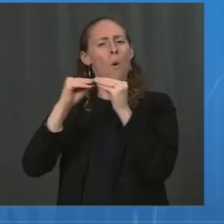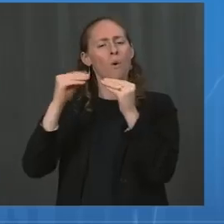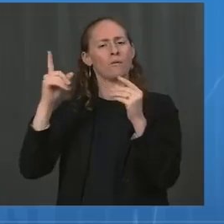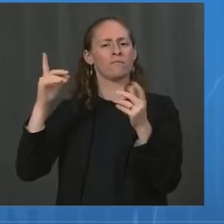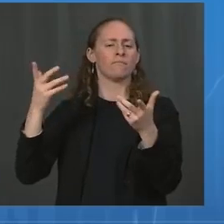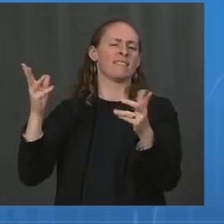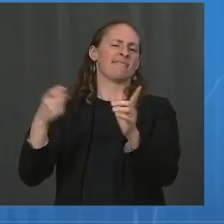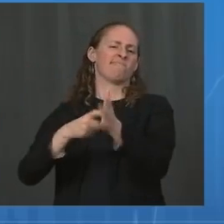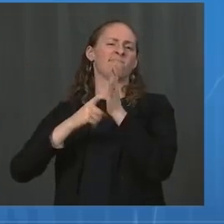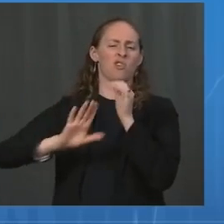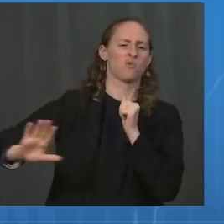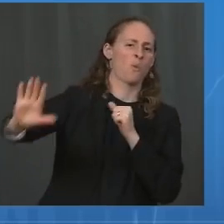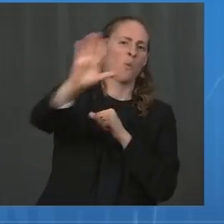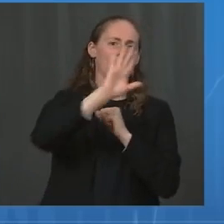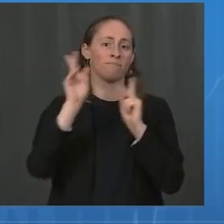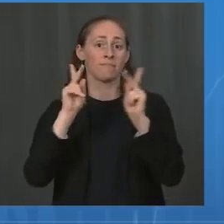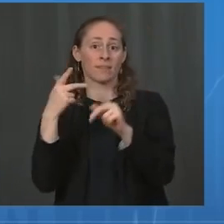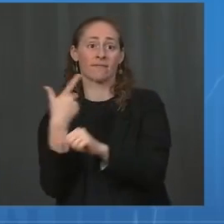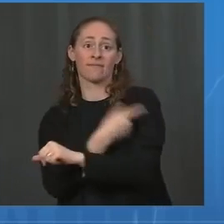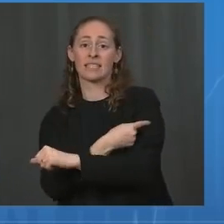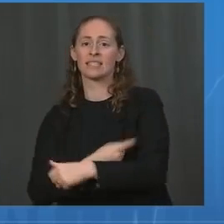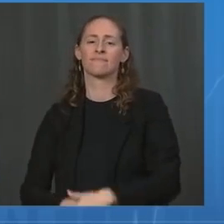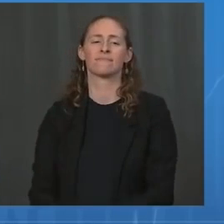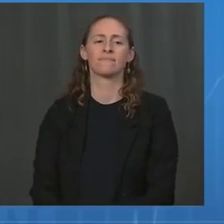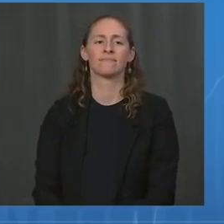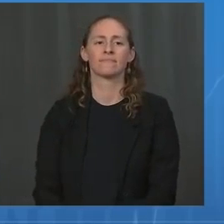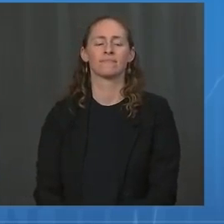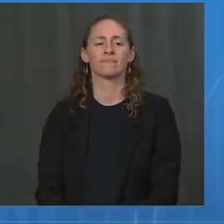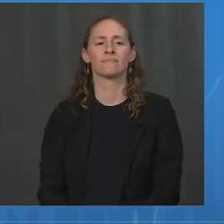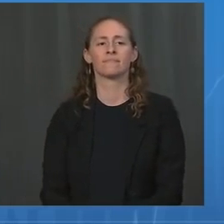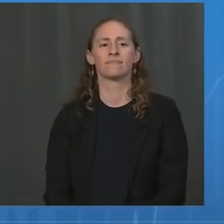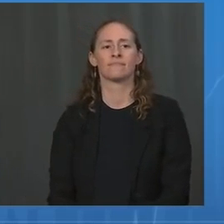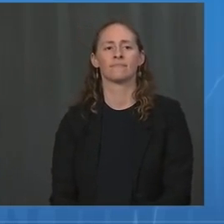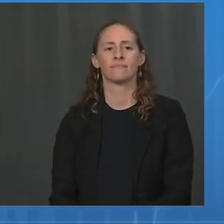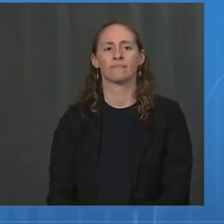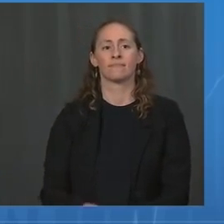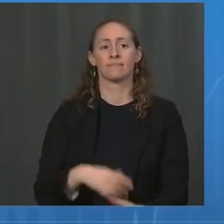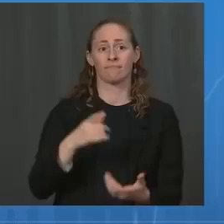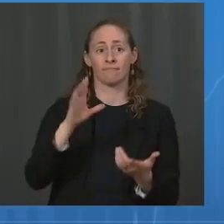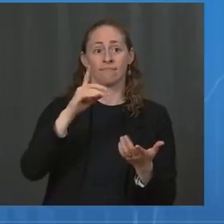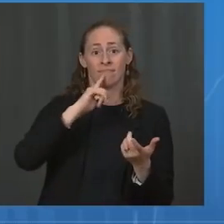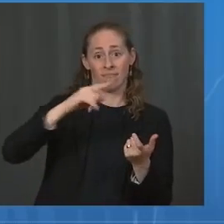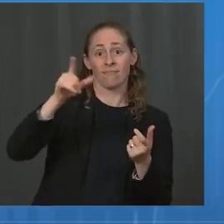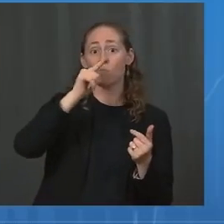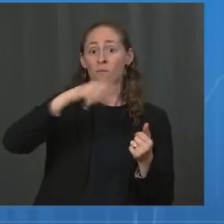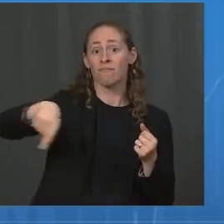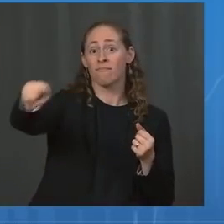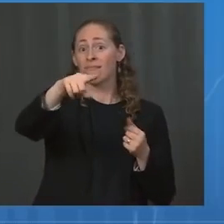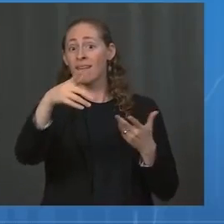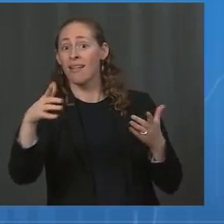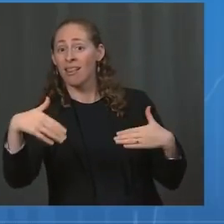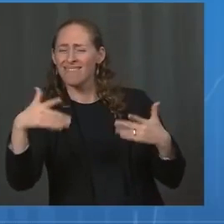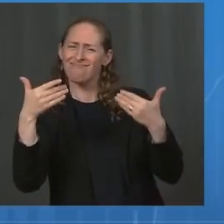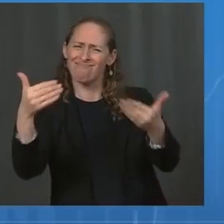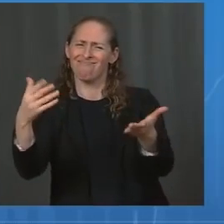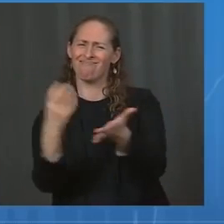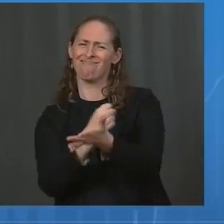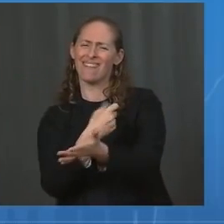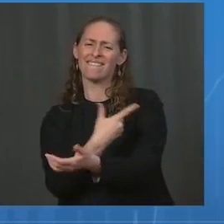We need more individuals to step up, too. As people across the country prepare for Labor Day weekend,